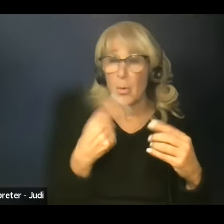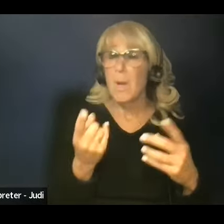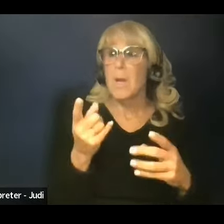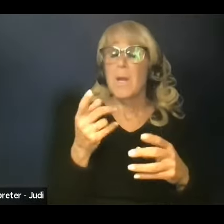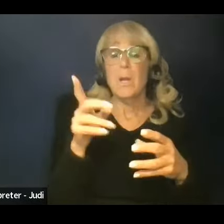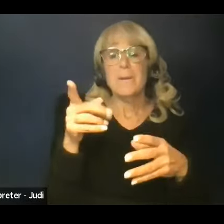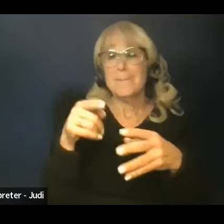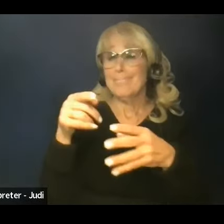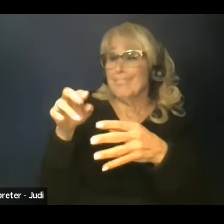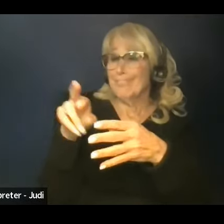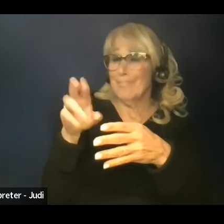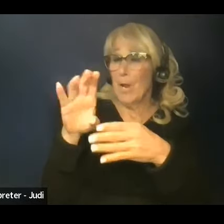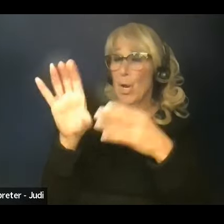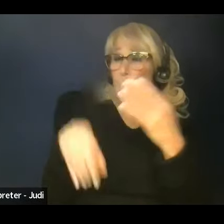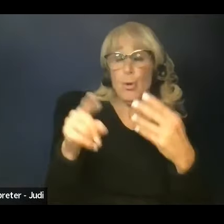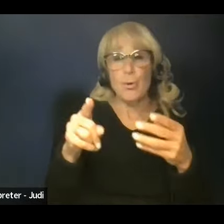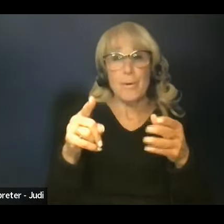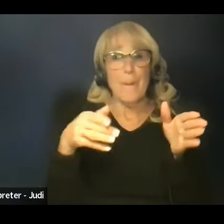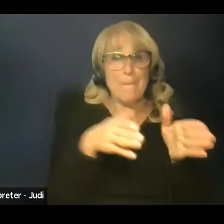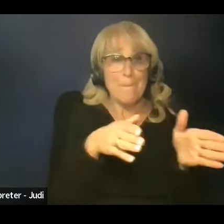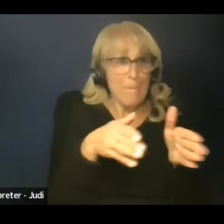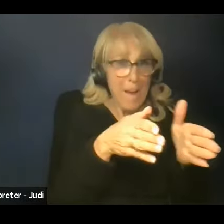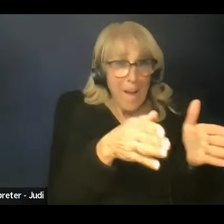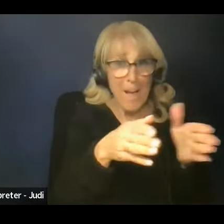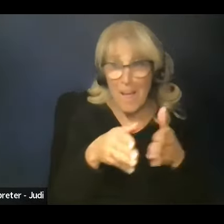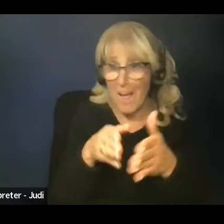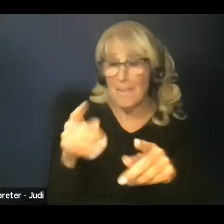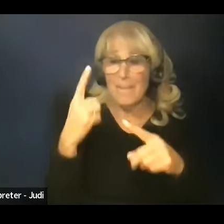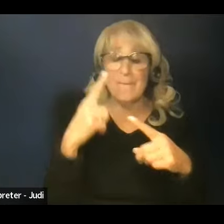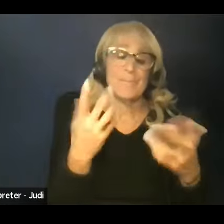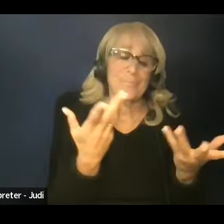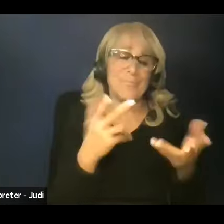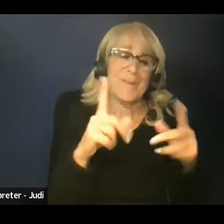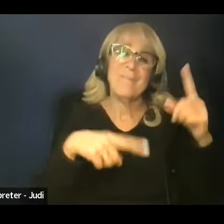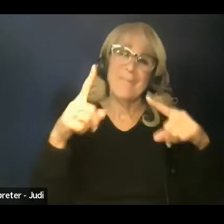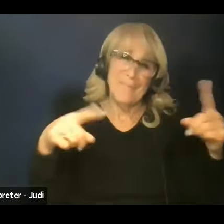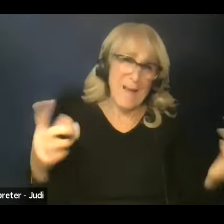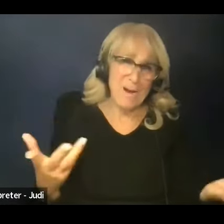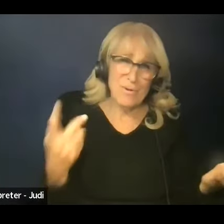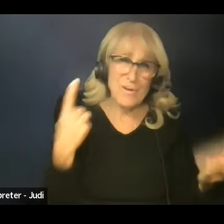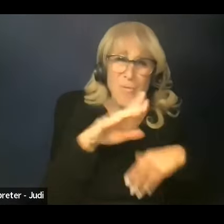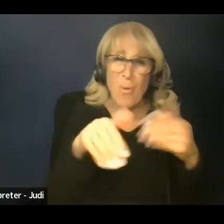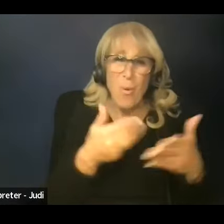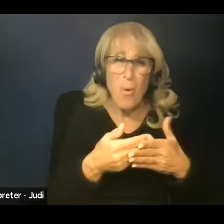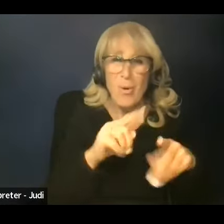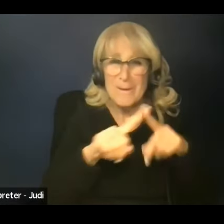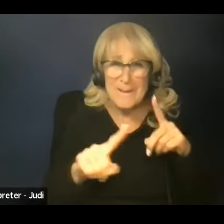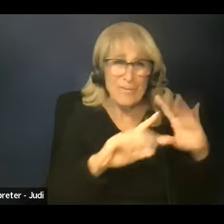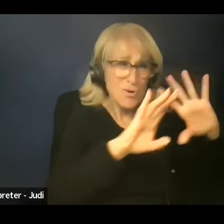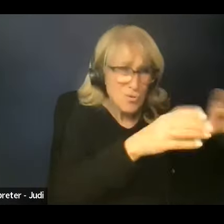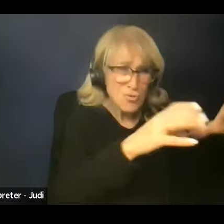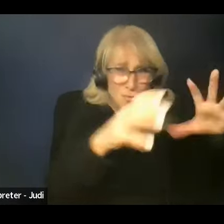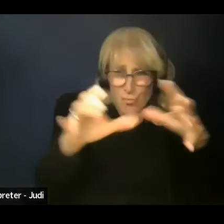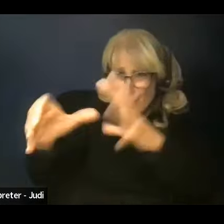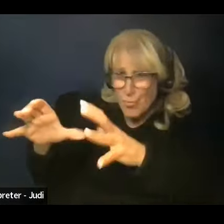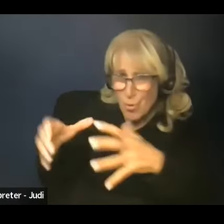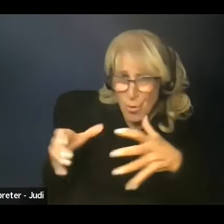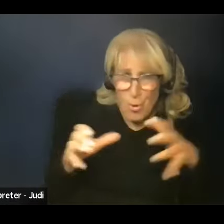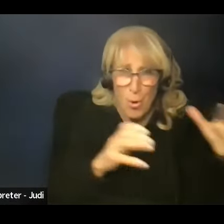health through nutrition and diet may vary. Well, we know it varies. And that we need to meet people where they are.